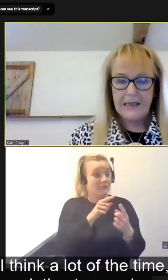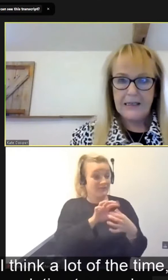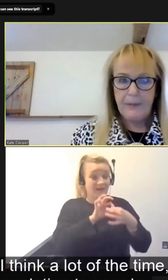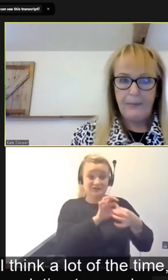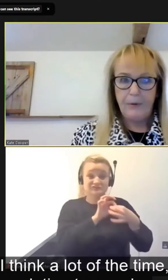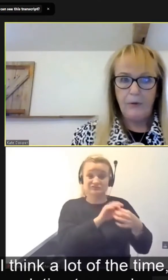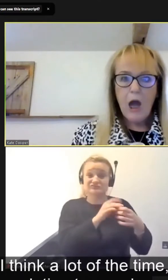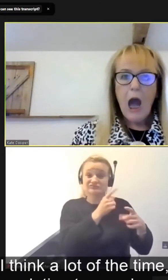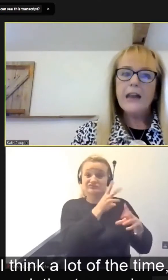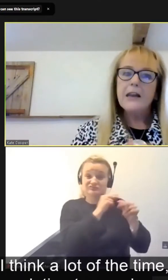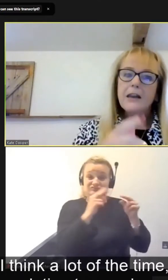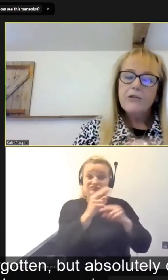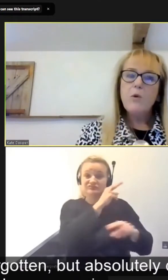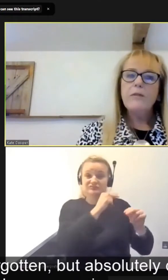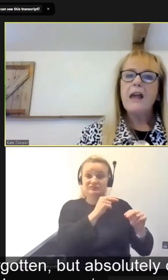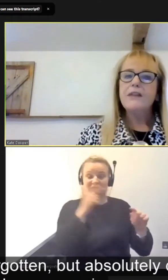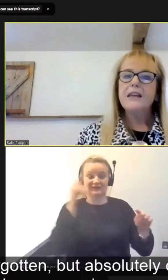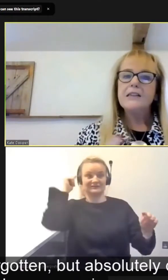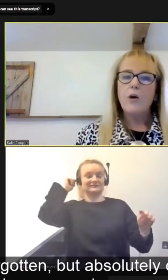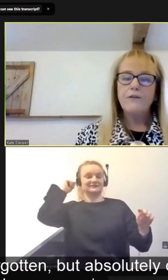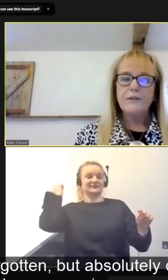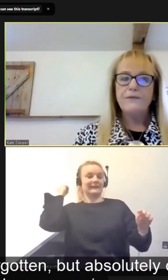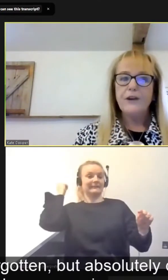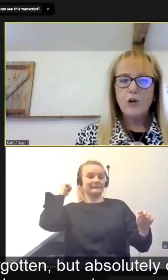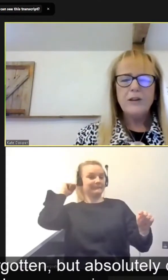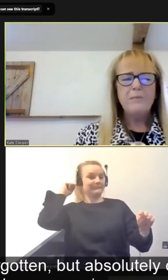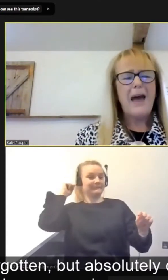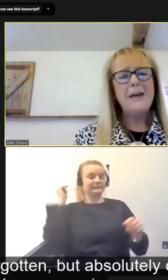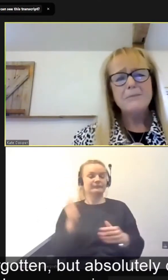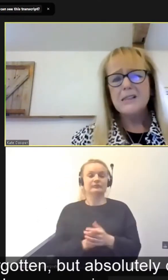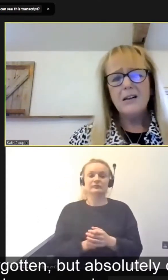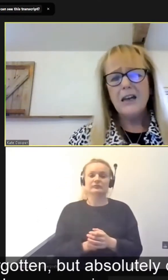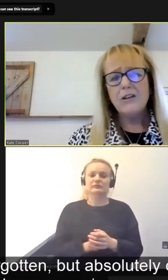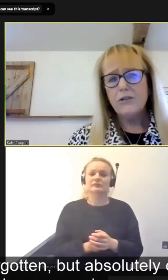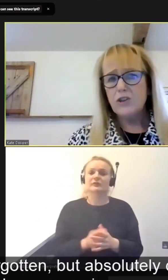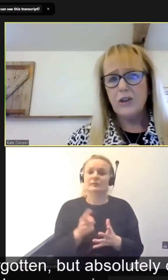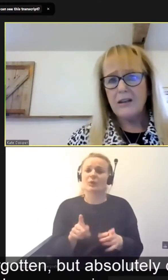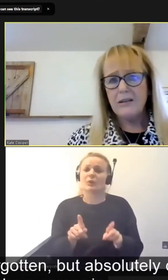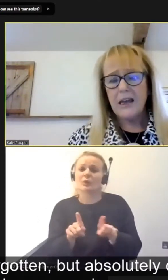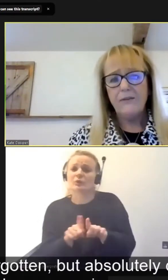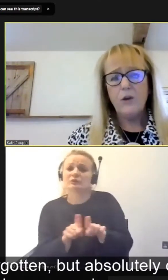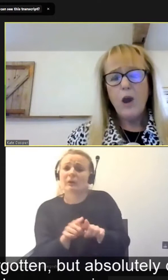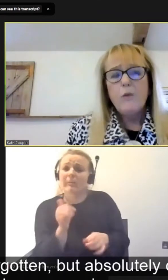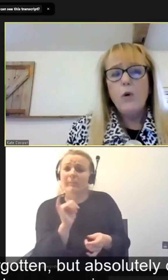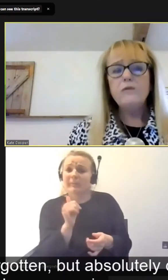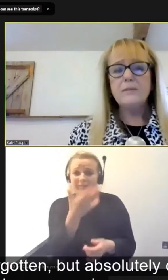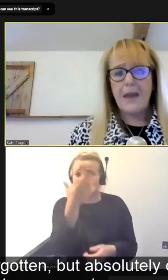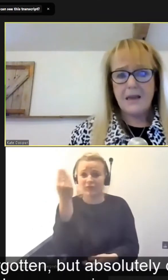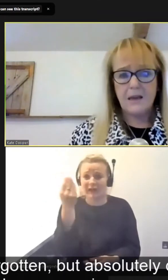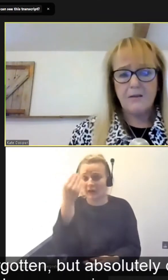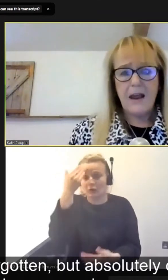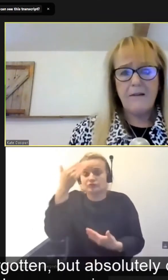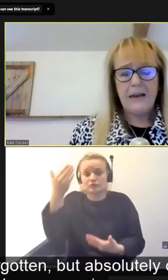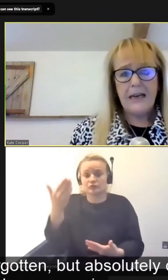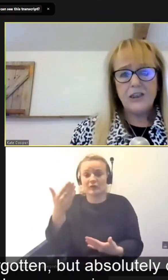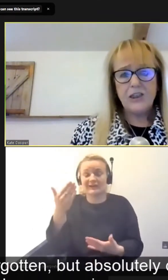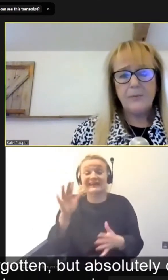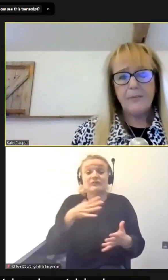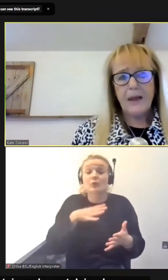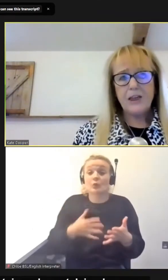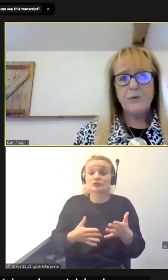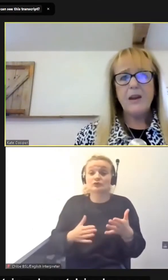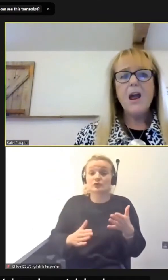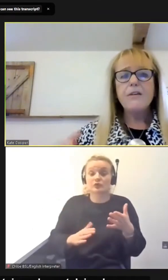we're relating to people. And another one that I think is often forgotten, but absolutely crucial, I think, if you want to make a career in